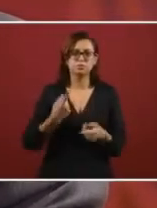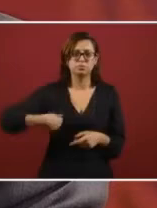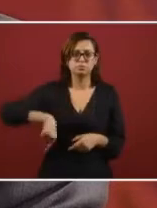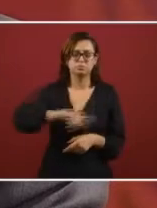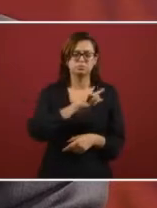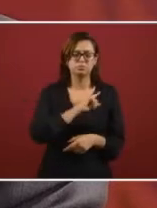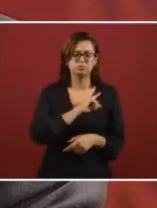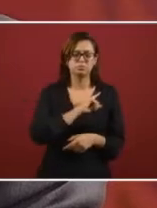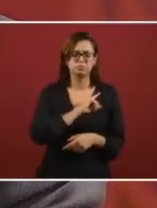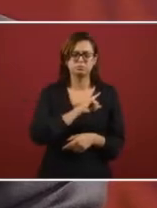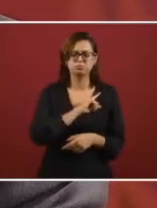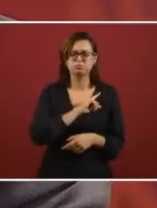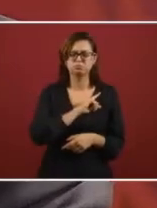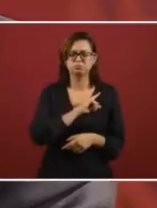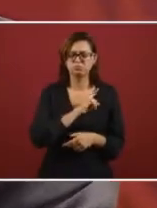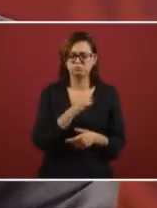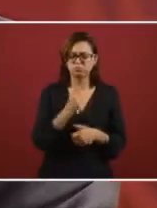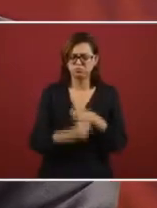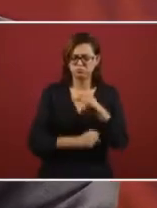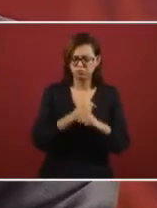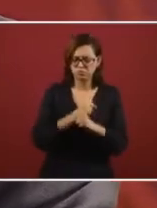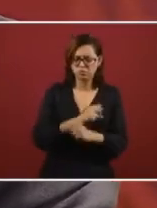2004